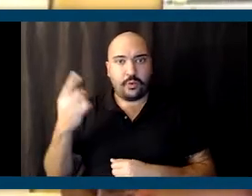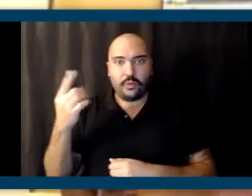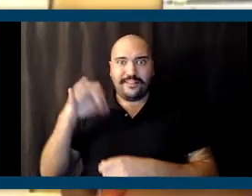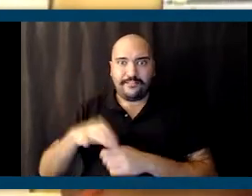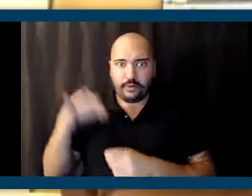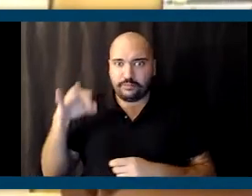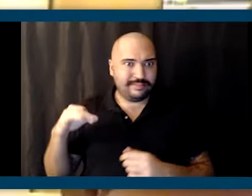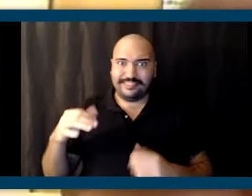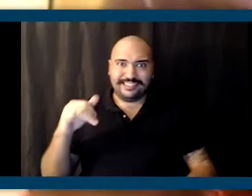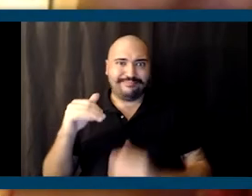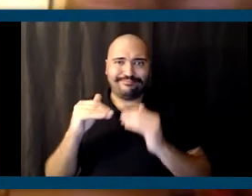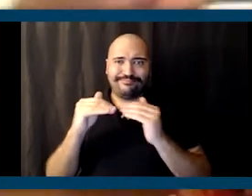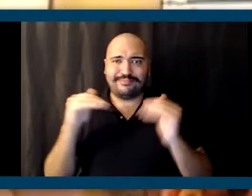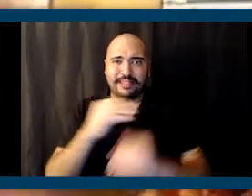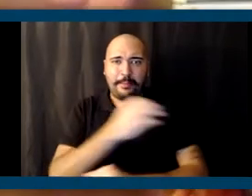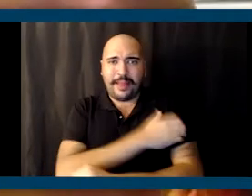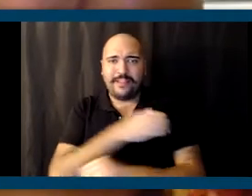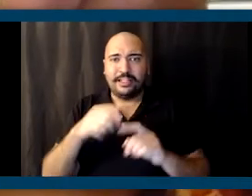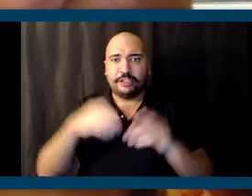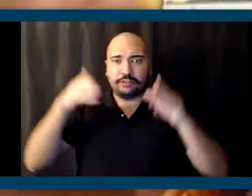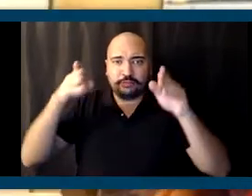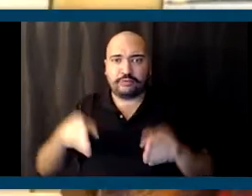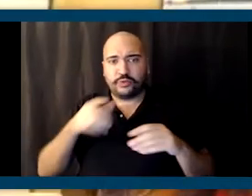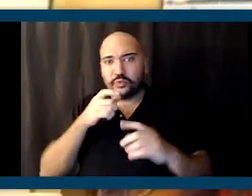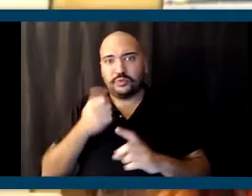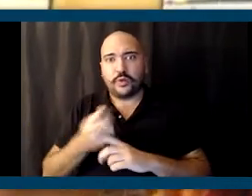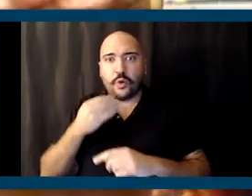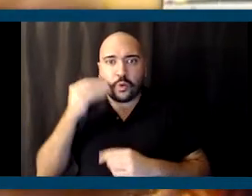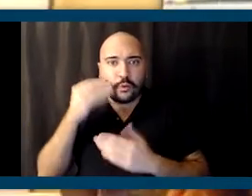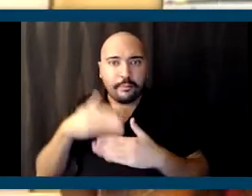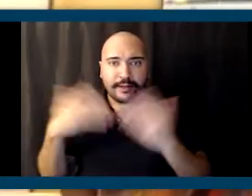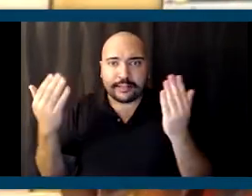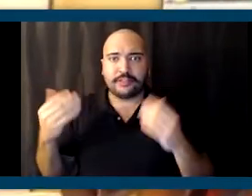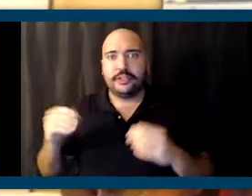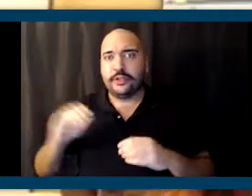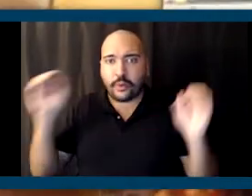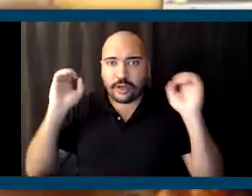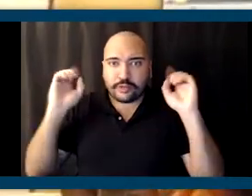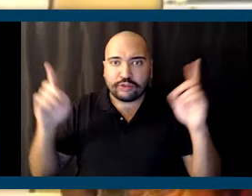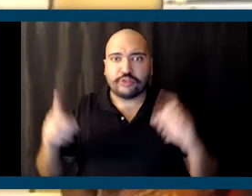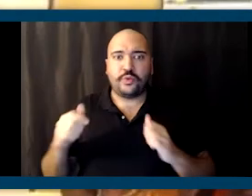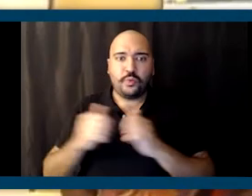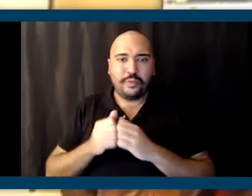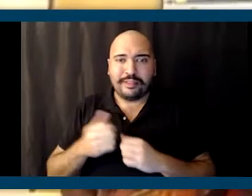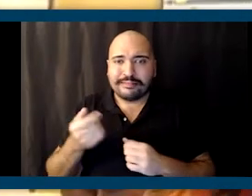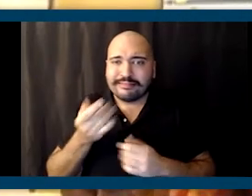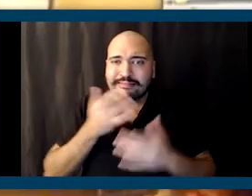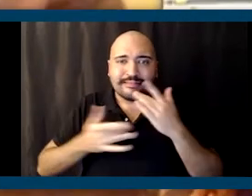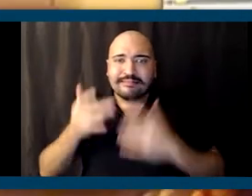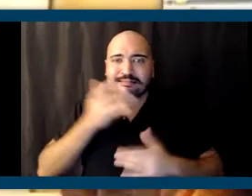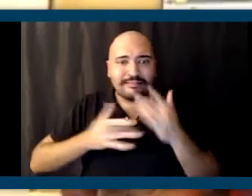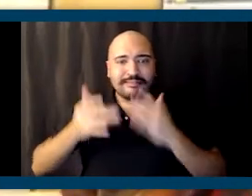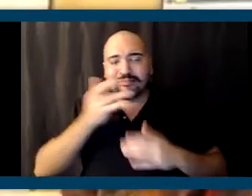is just as powerful as the person who is homeless, who has no education, who has very few resources,